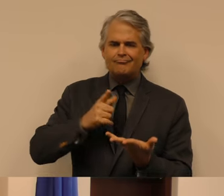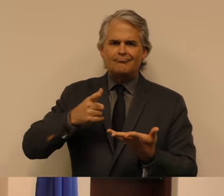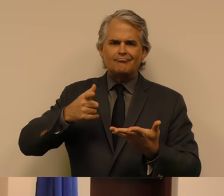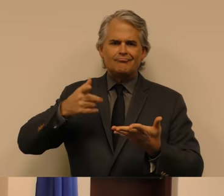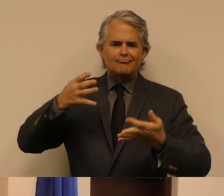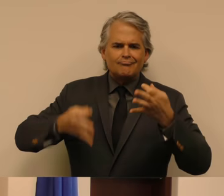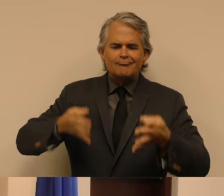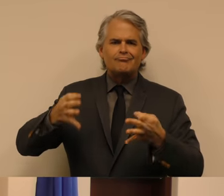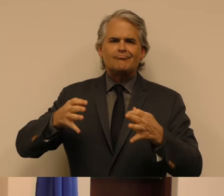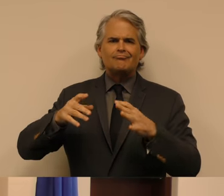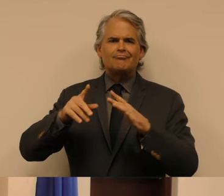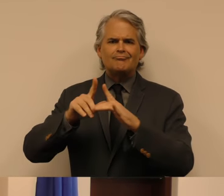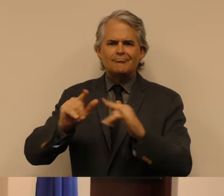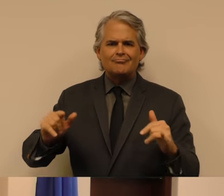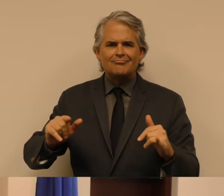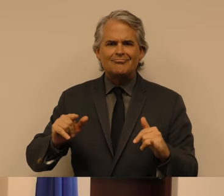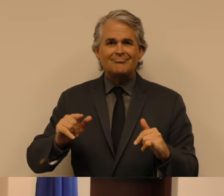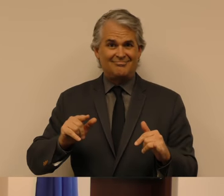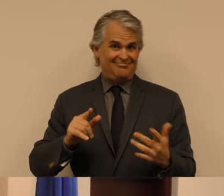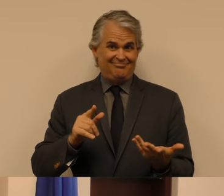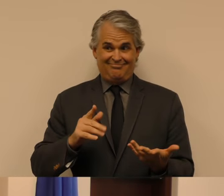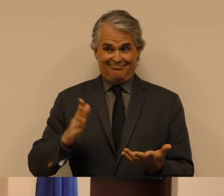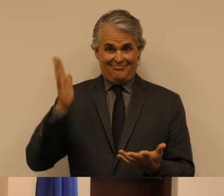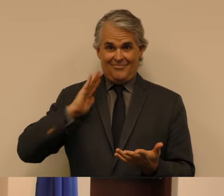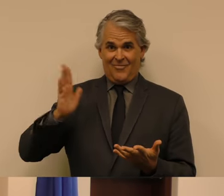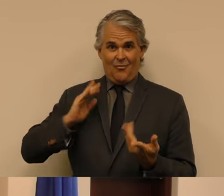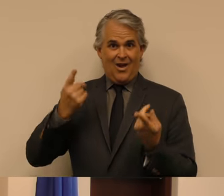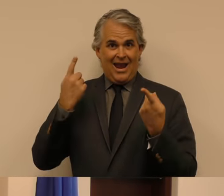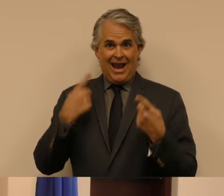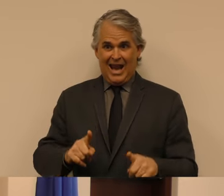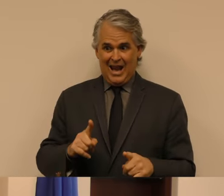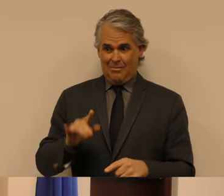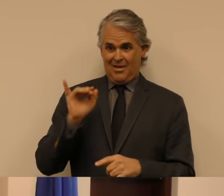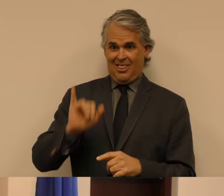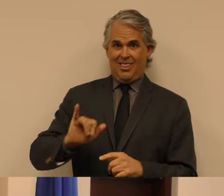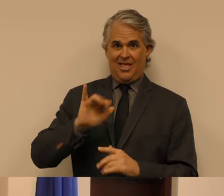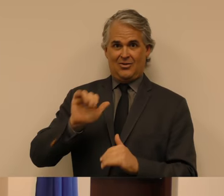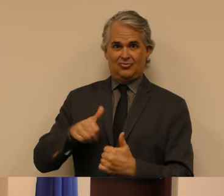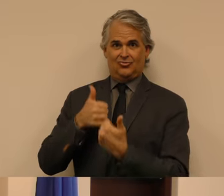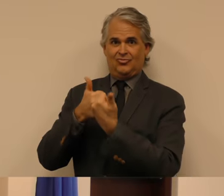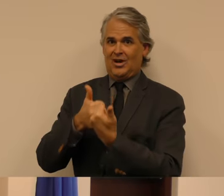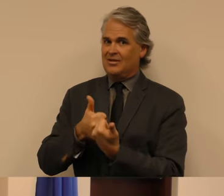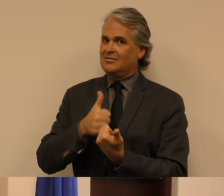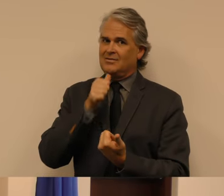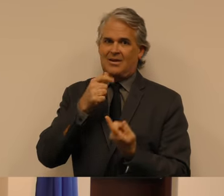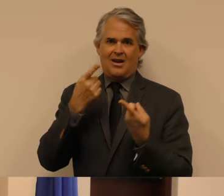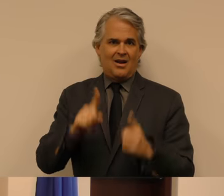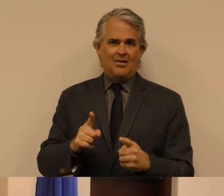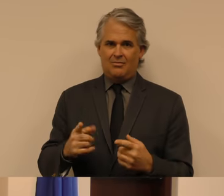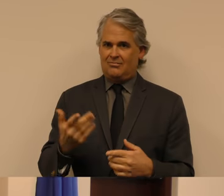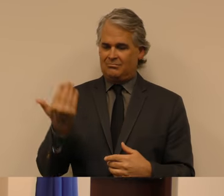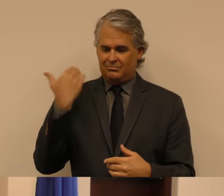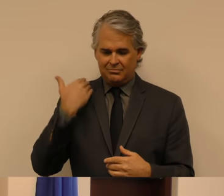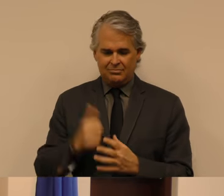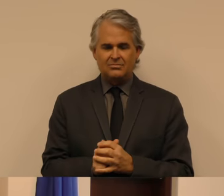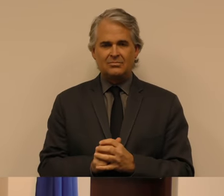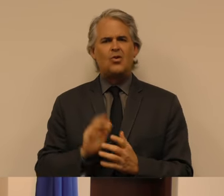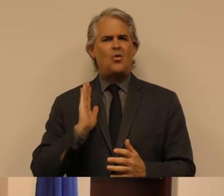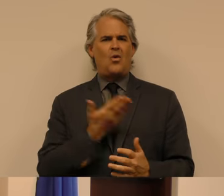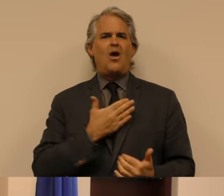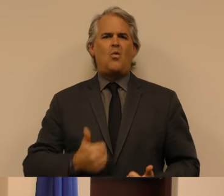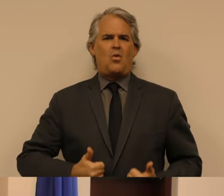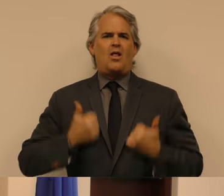before been so greatly challenged over such a short period of time. Our lives in our state will be forever changed